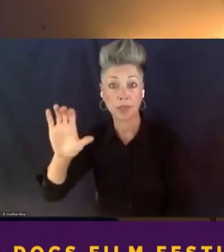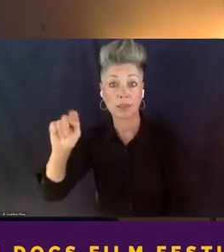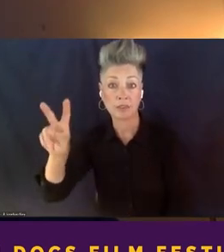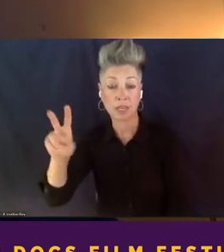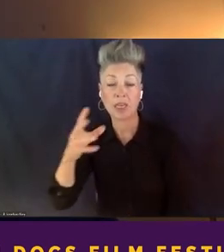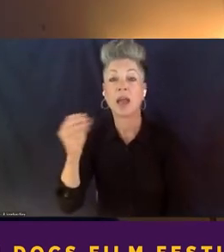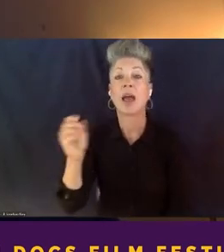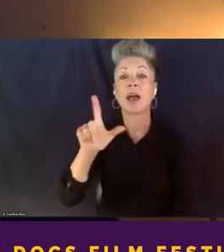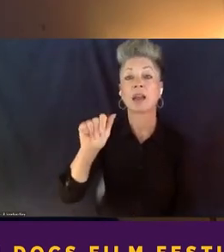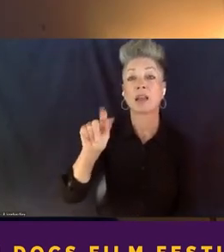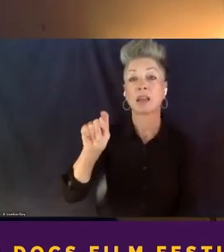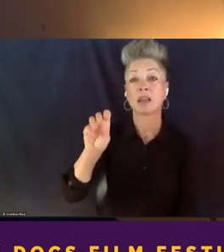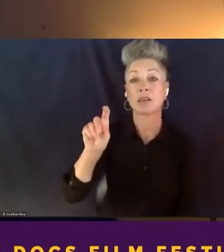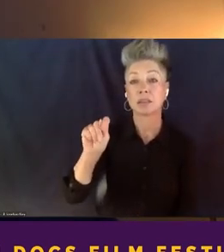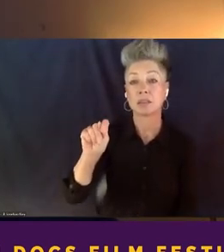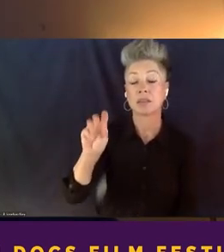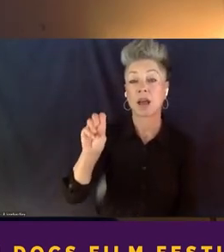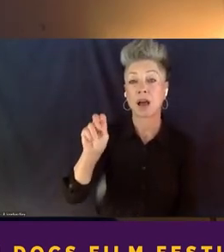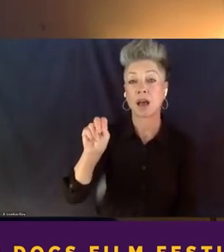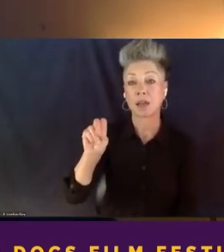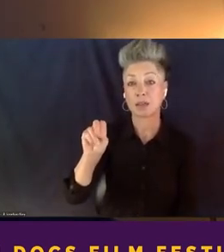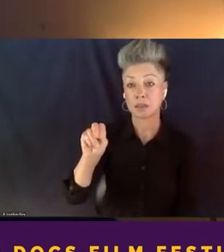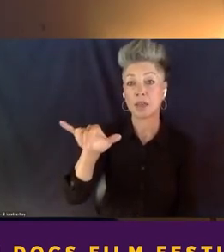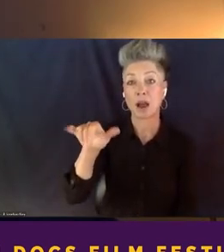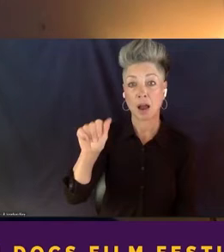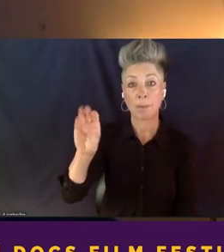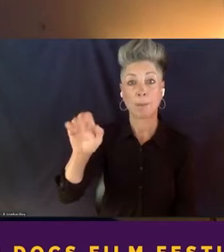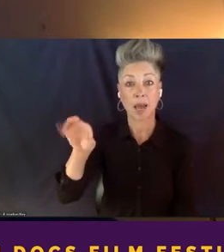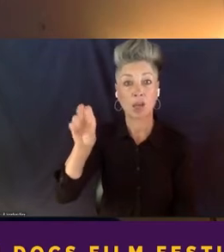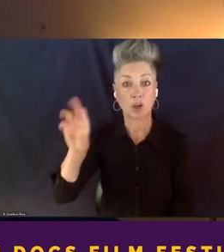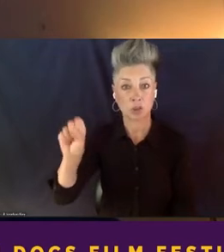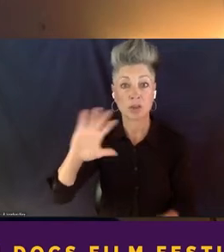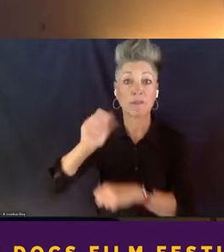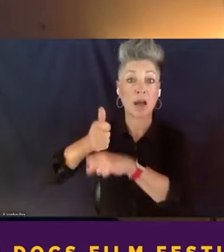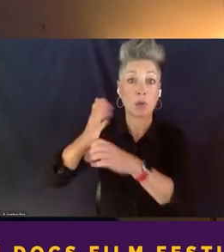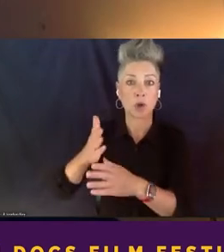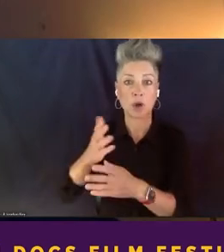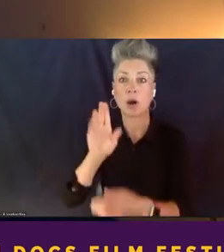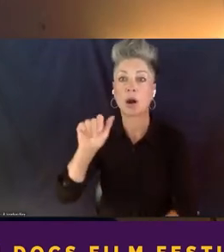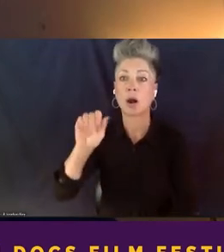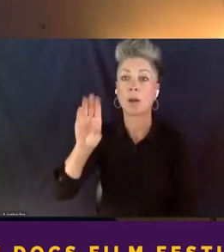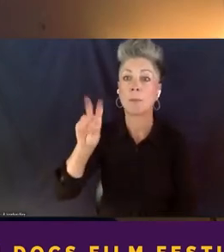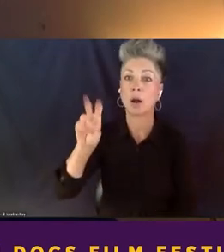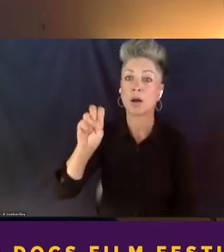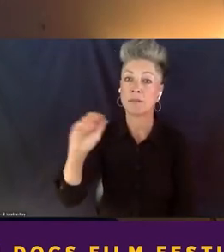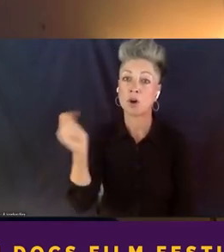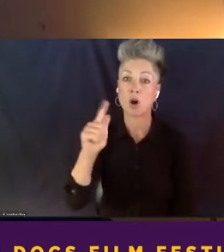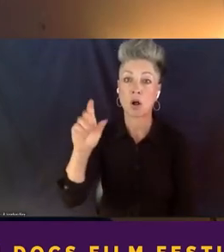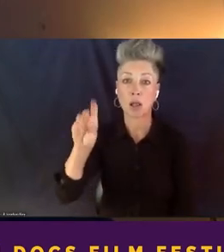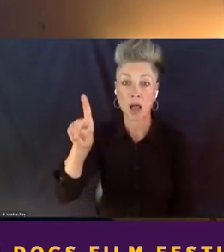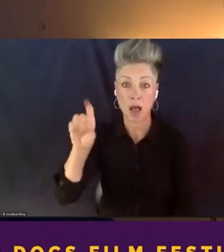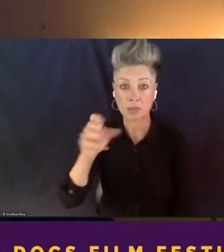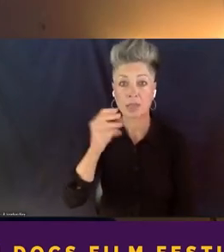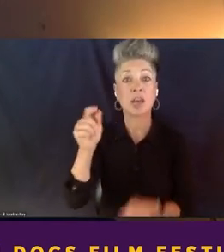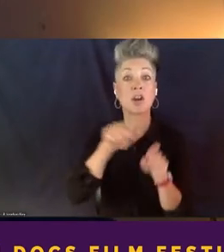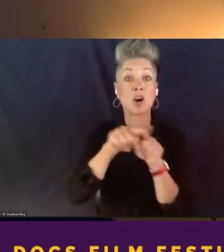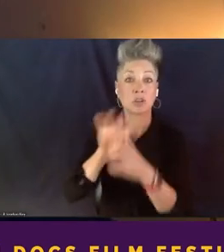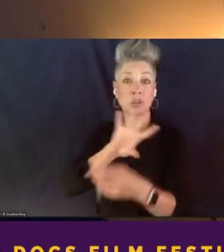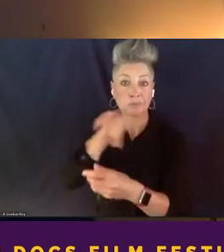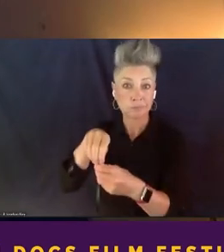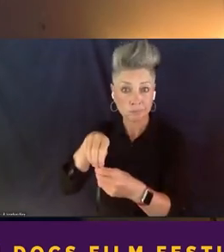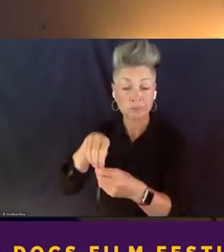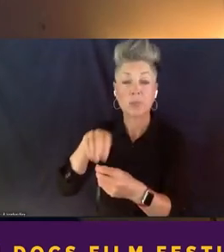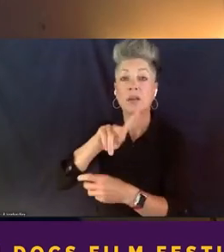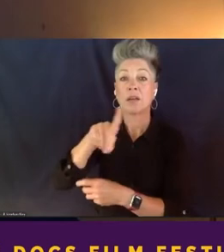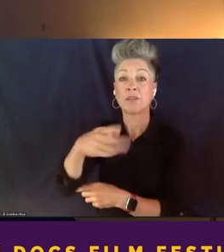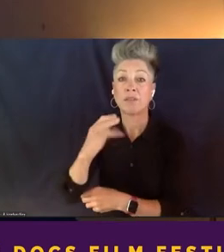Myers, Founder Above All Odds, who's also a participant in Philly DA's Episode 4. I also